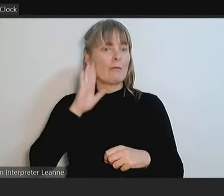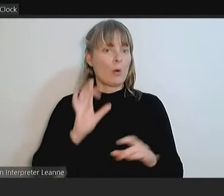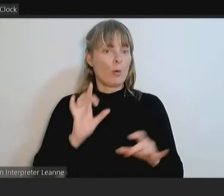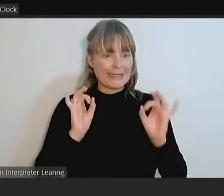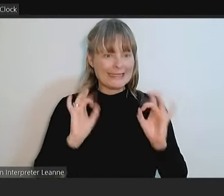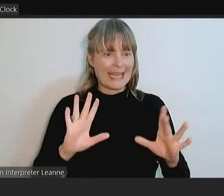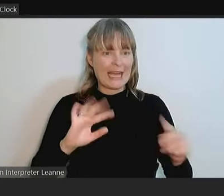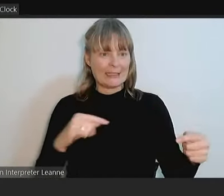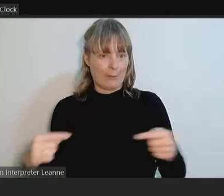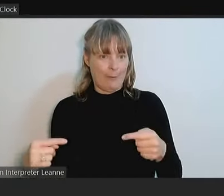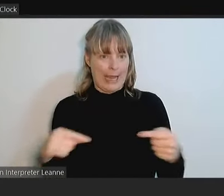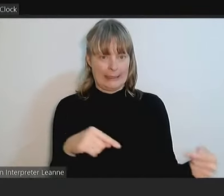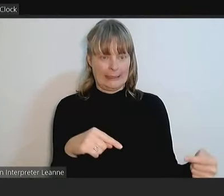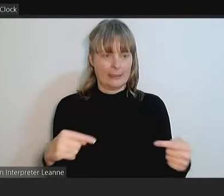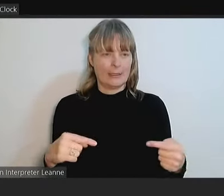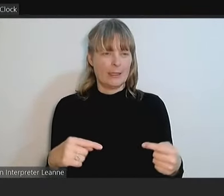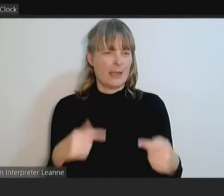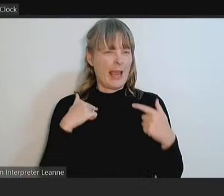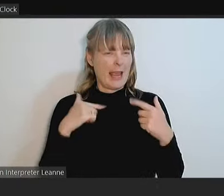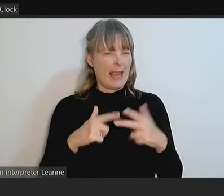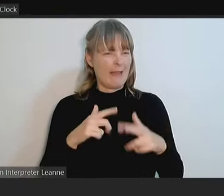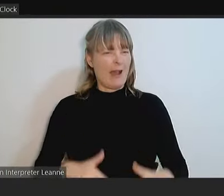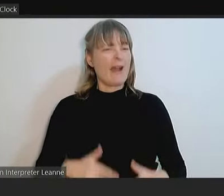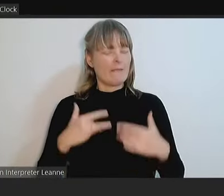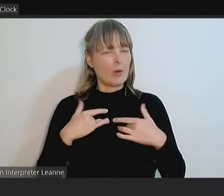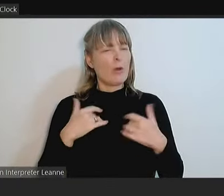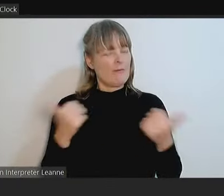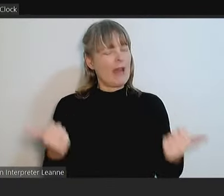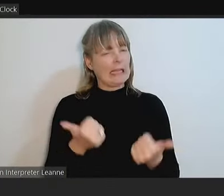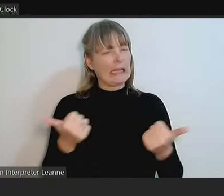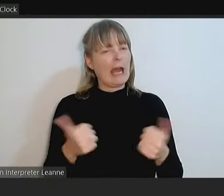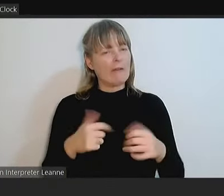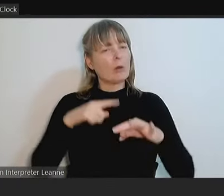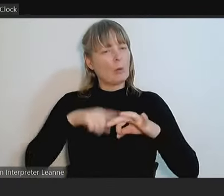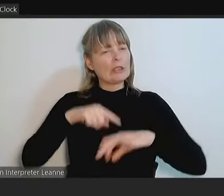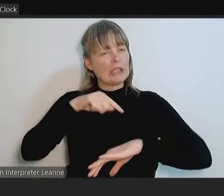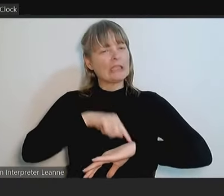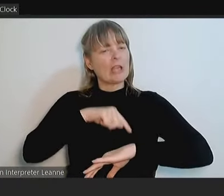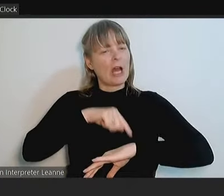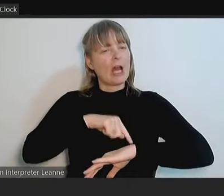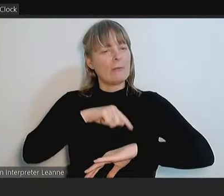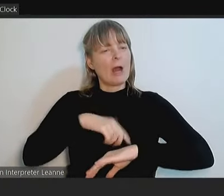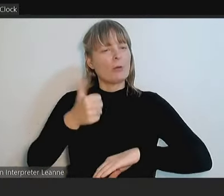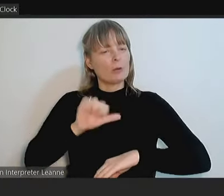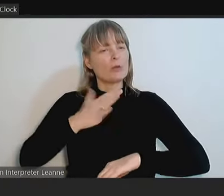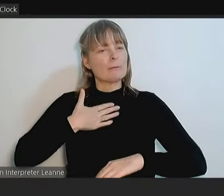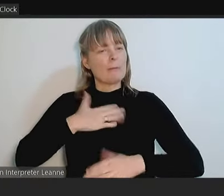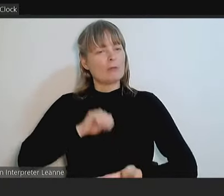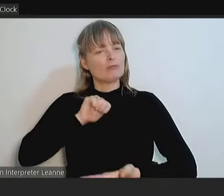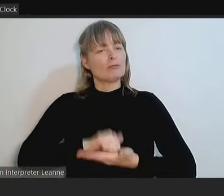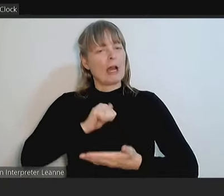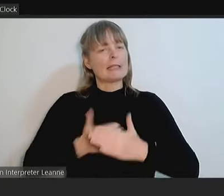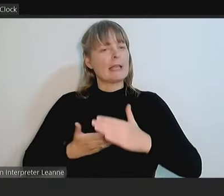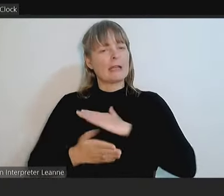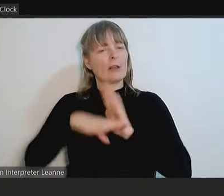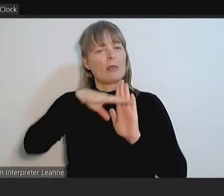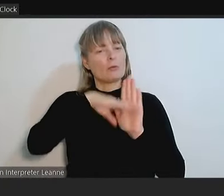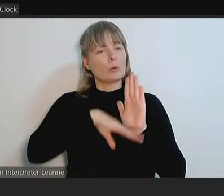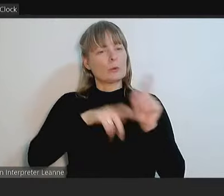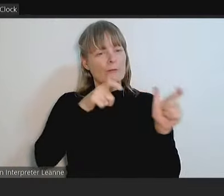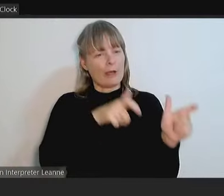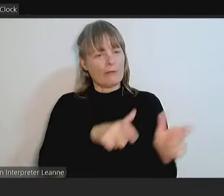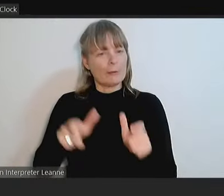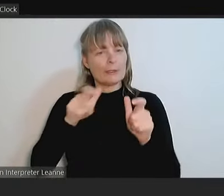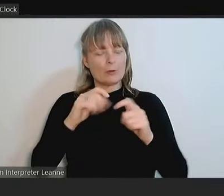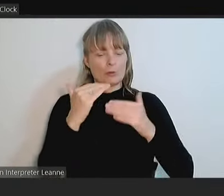we've had a sufficient questioning time has occurred, I'll exercise my rights under the governance rules and limit the questions and ask for the debate